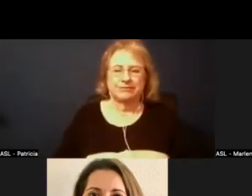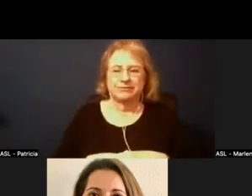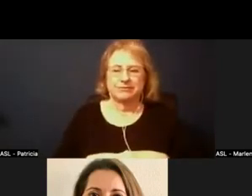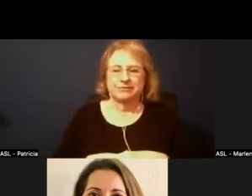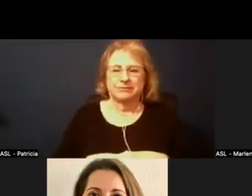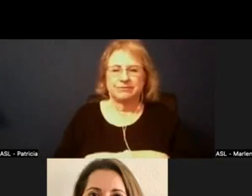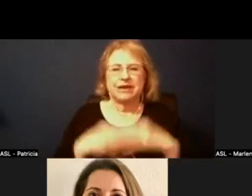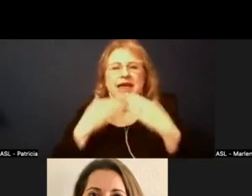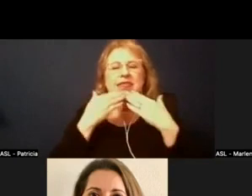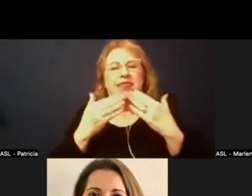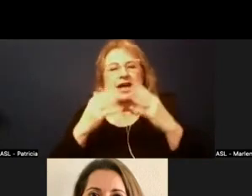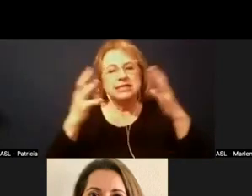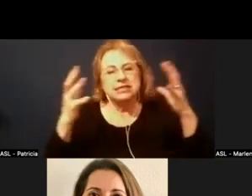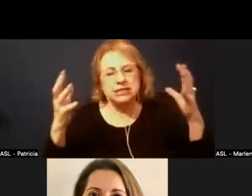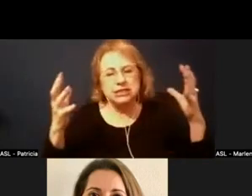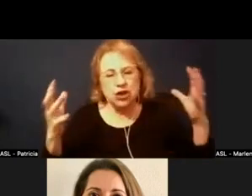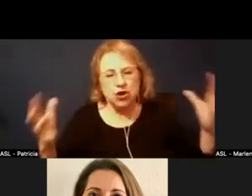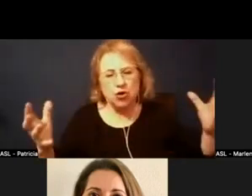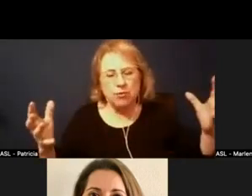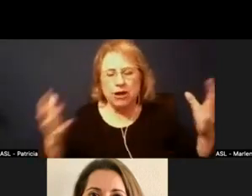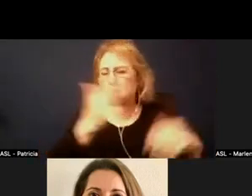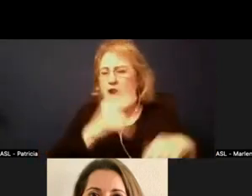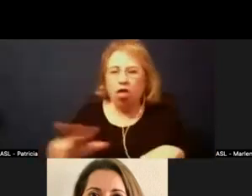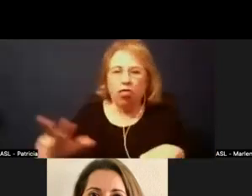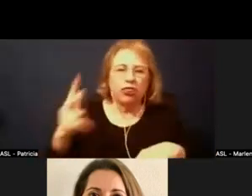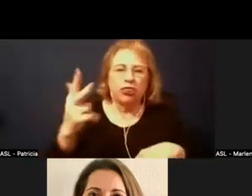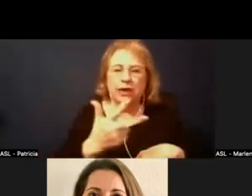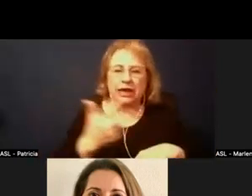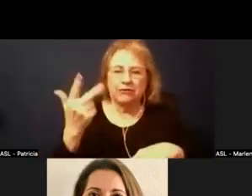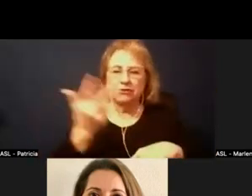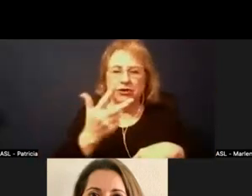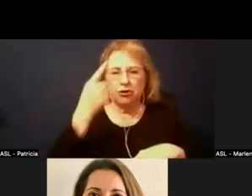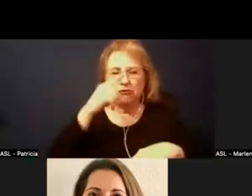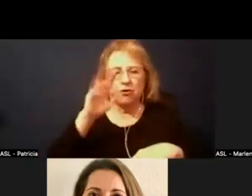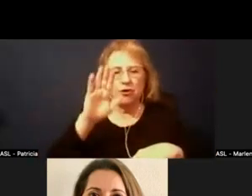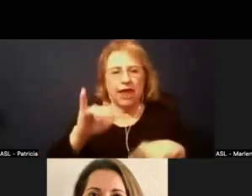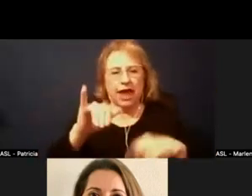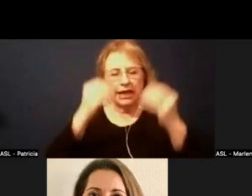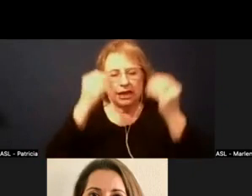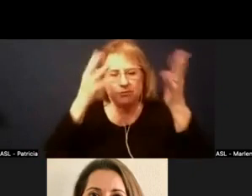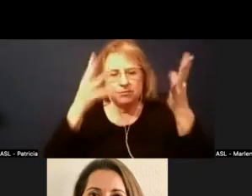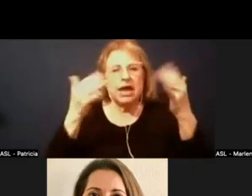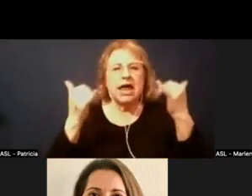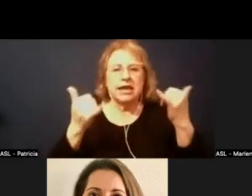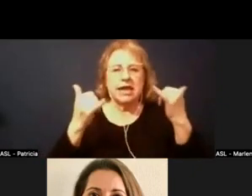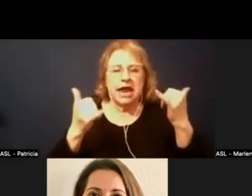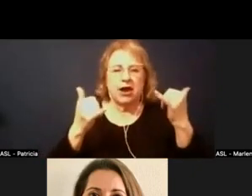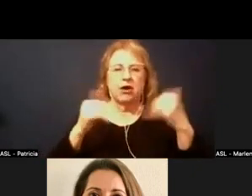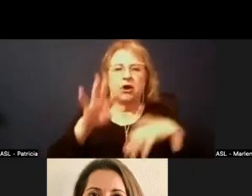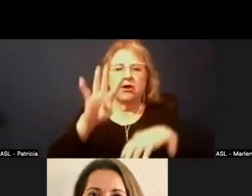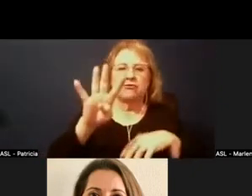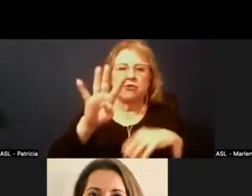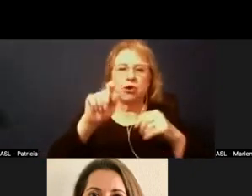Thank you very much. Thank much, Catherine, and Nima for those updates. And we will now go on to item 4